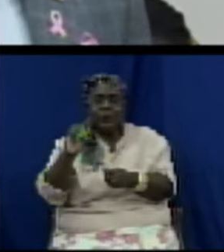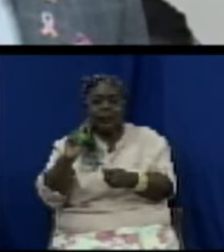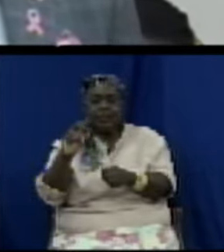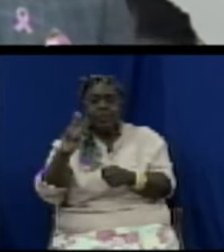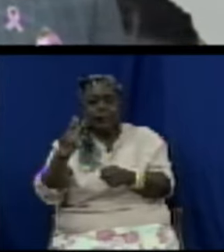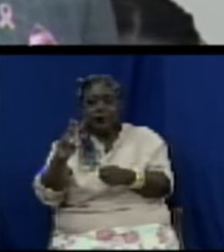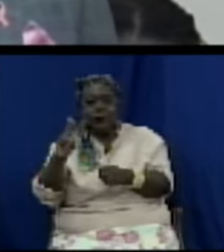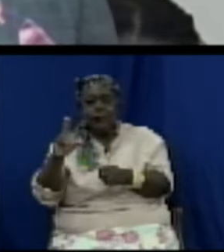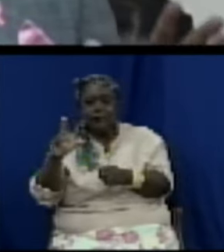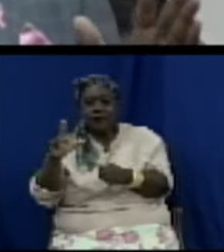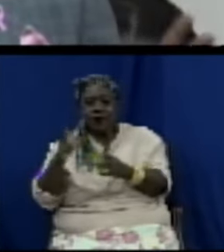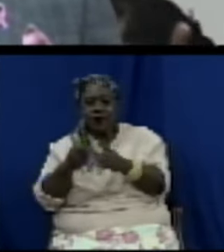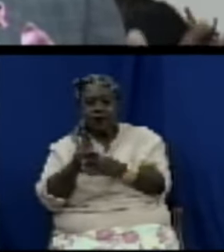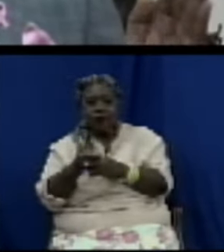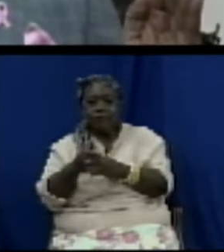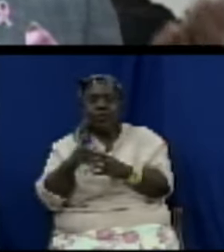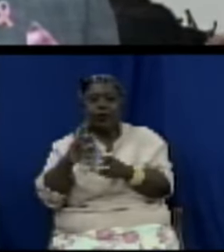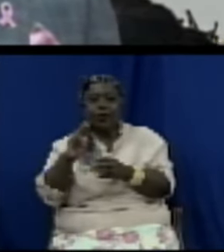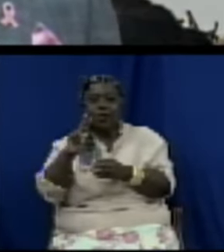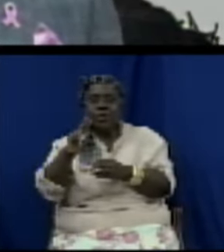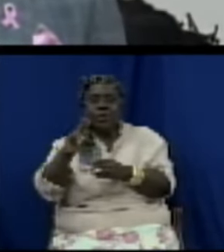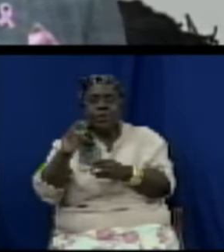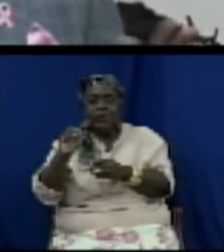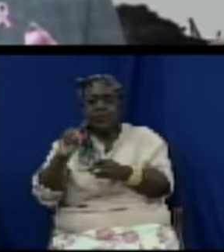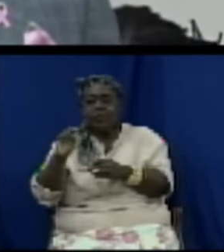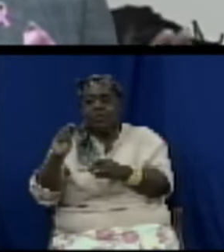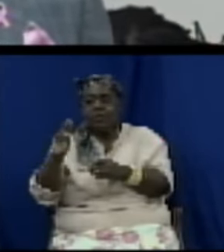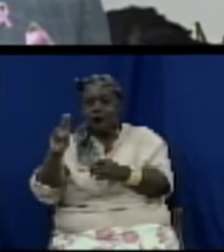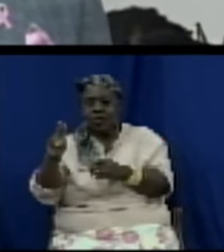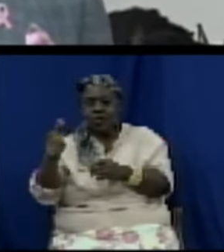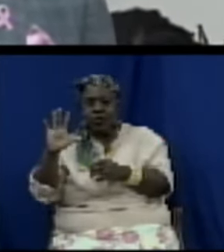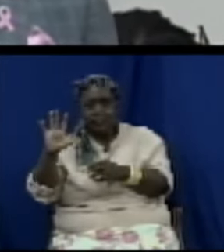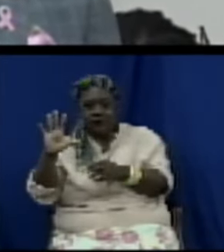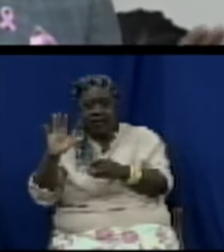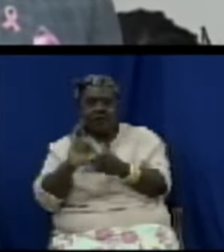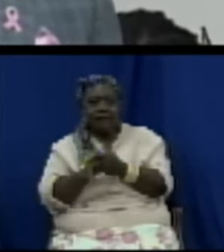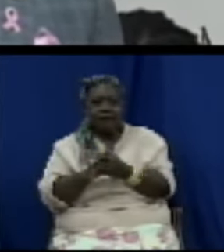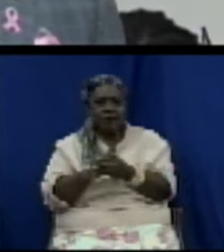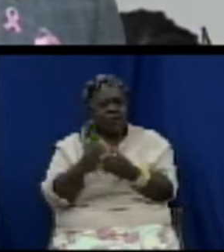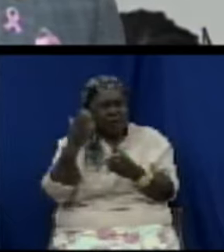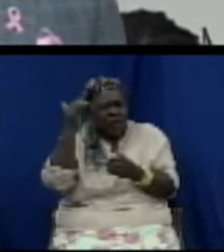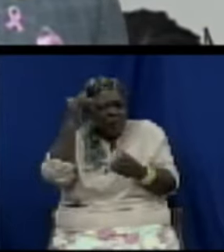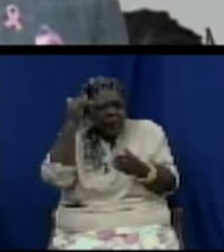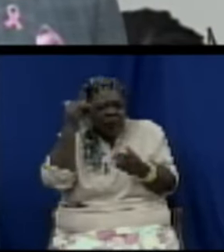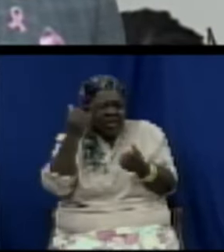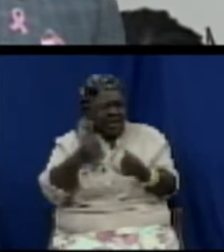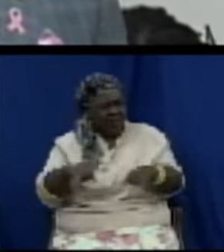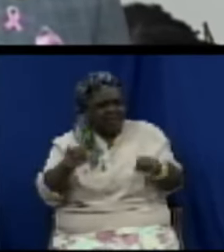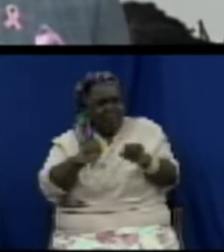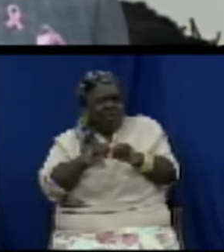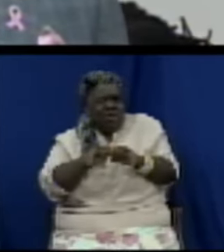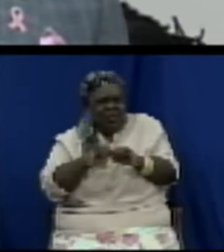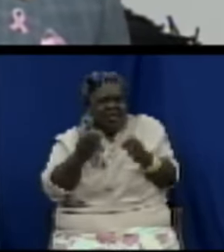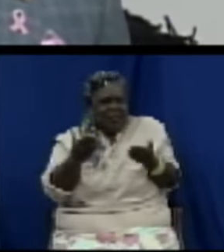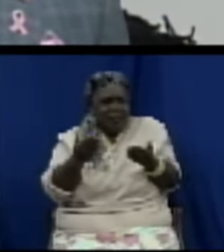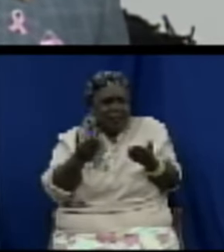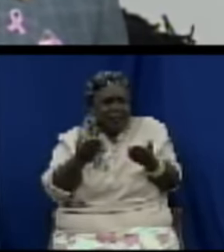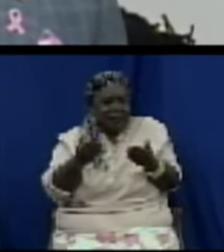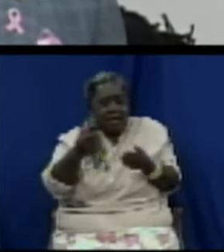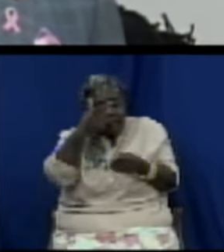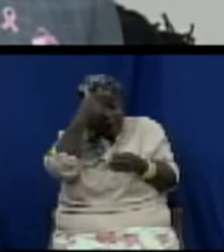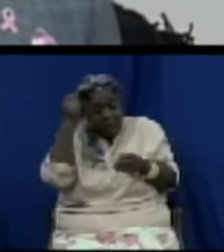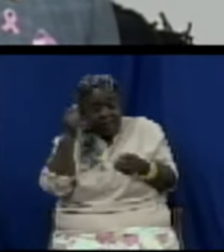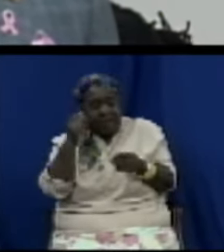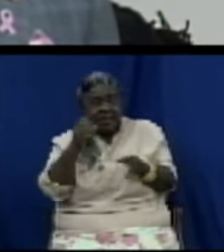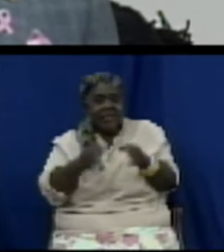across the region. why this is so important? Because if you look at the issue of human security across the region, we saw an increase